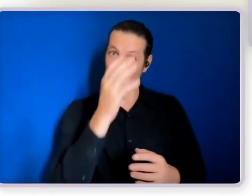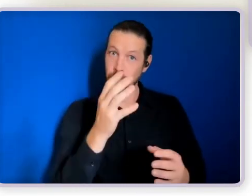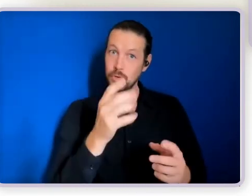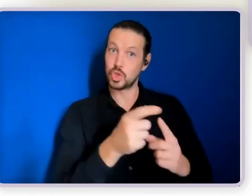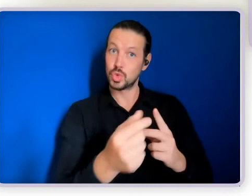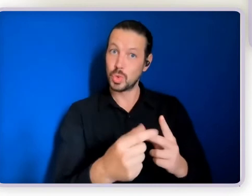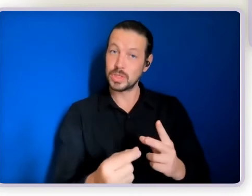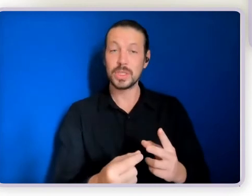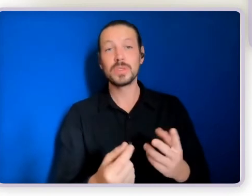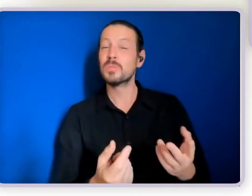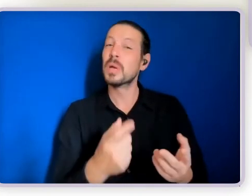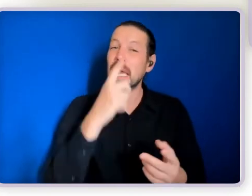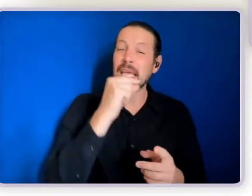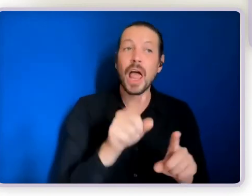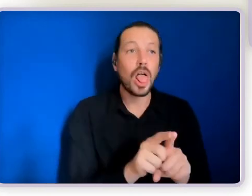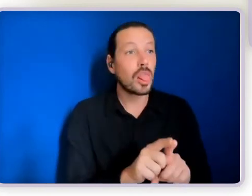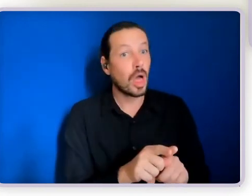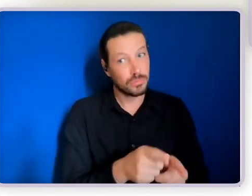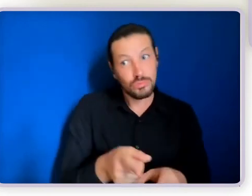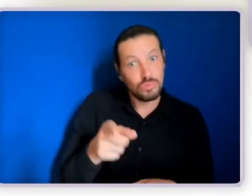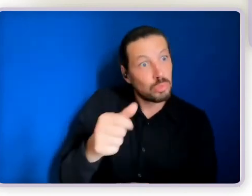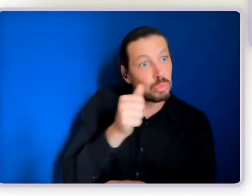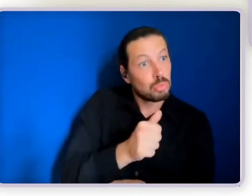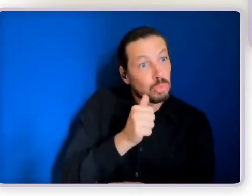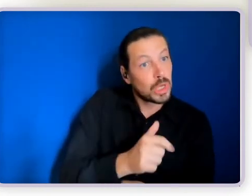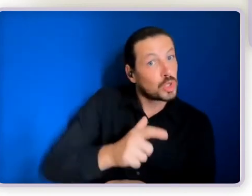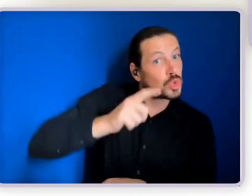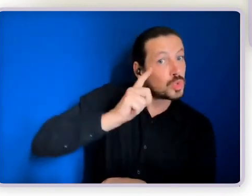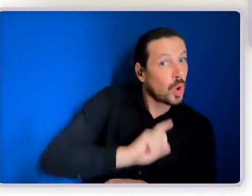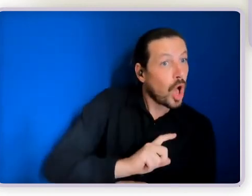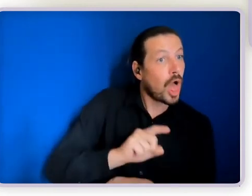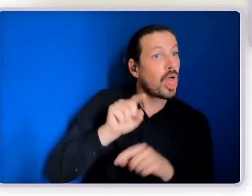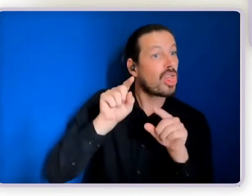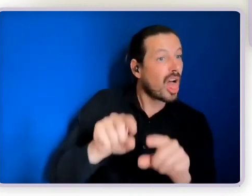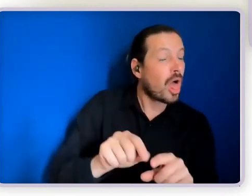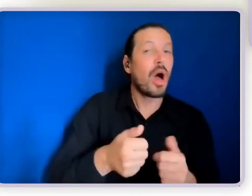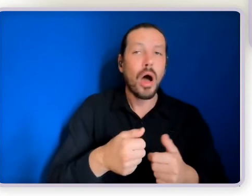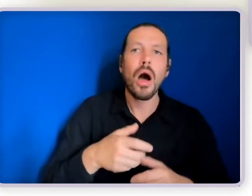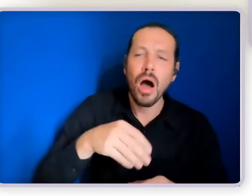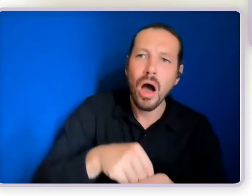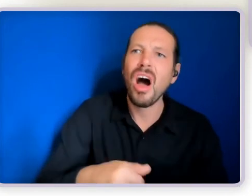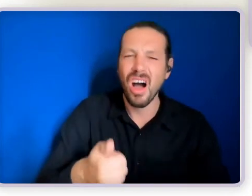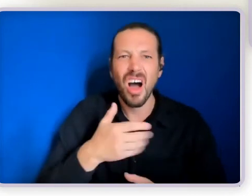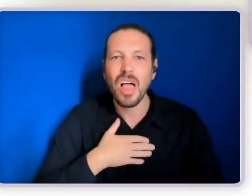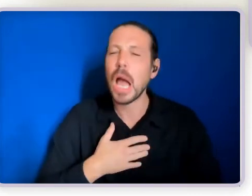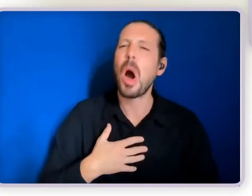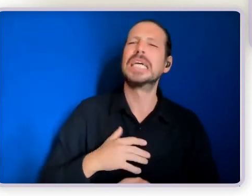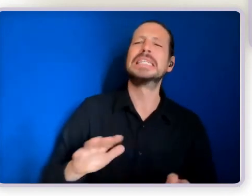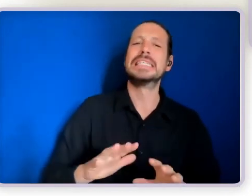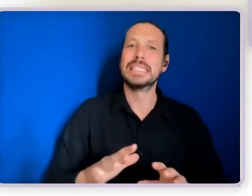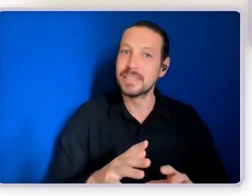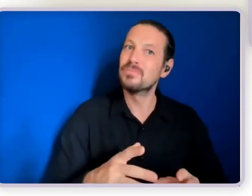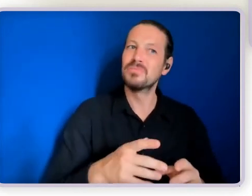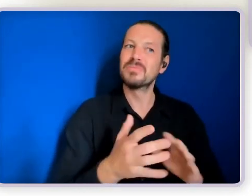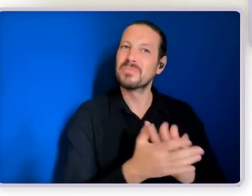you know giving people the opportunity to try and taste at life because they may not have had the experience that can lead them to make a good decision in the first